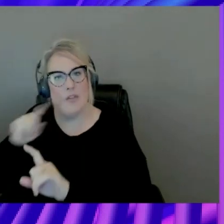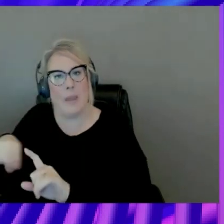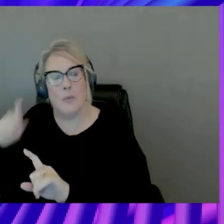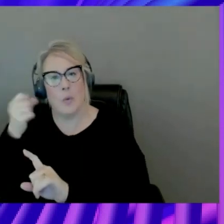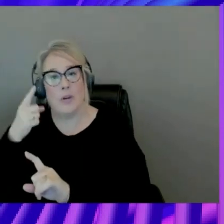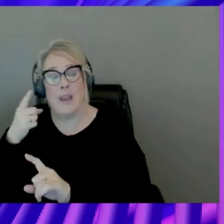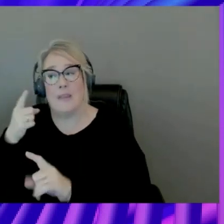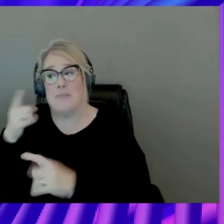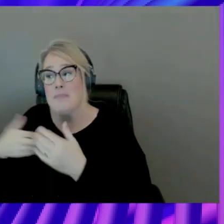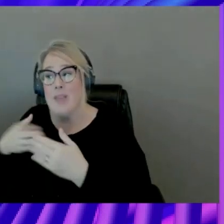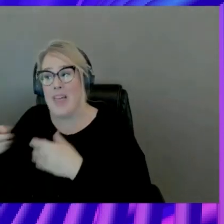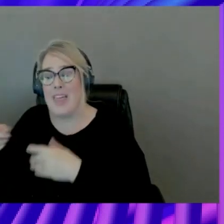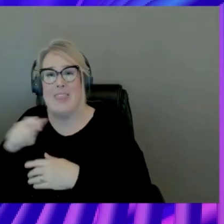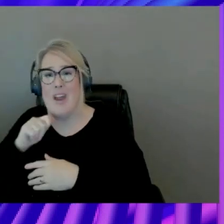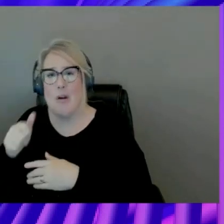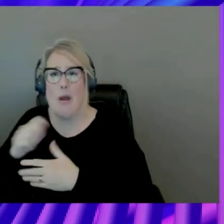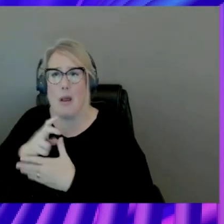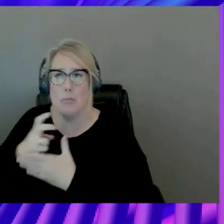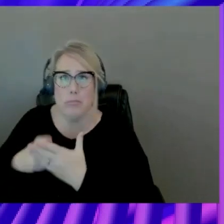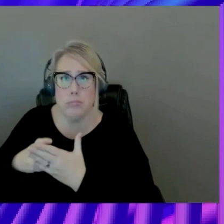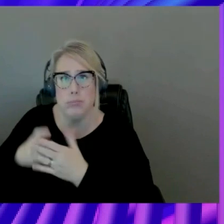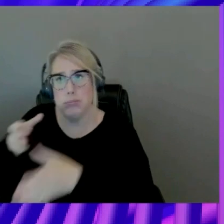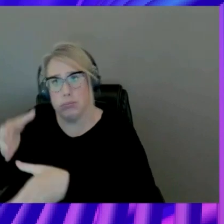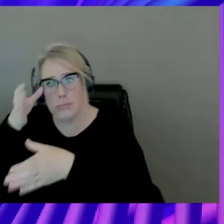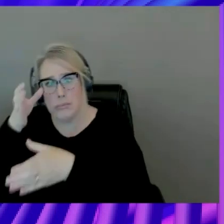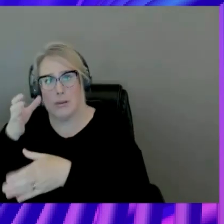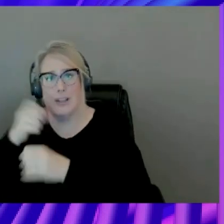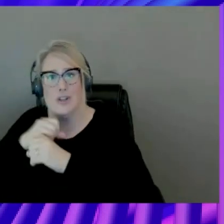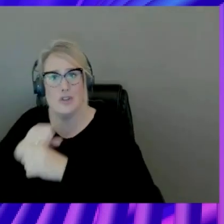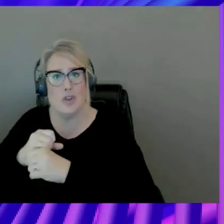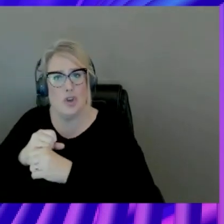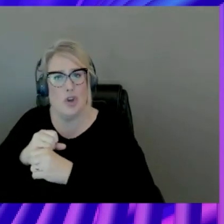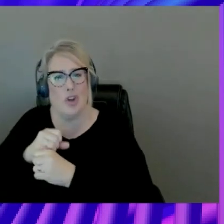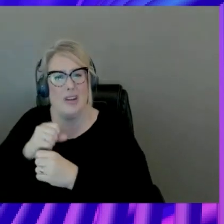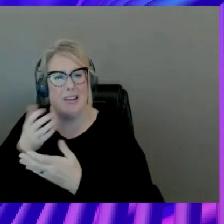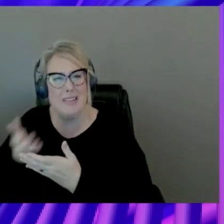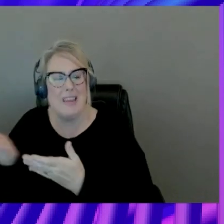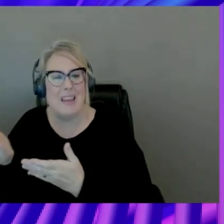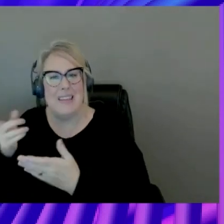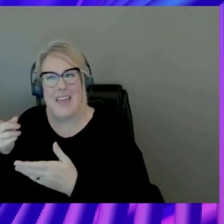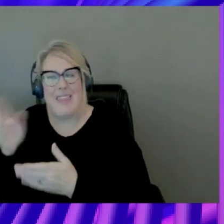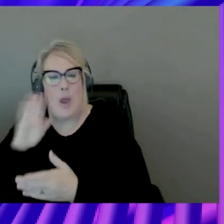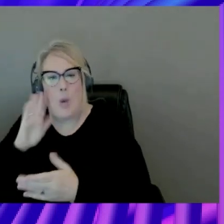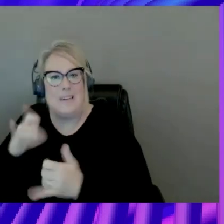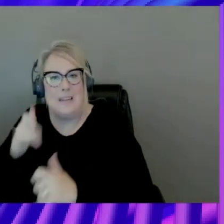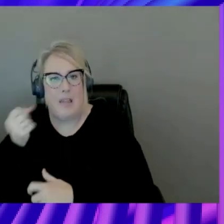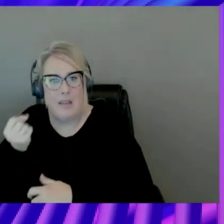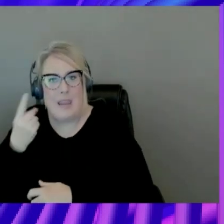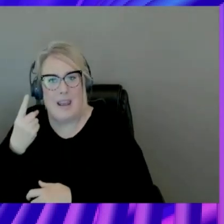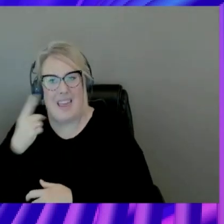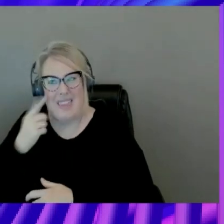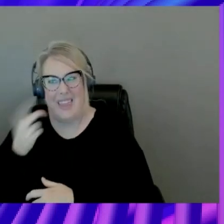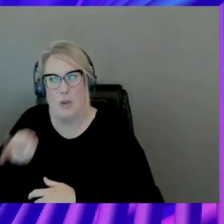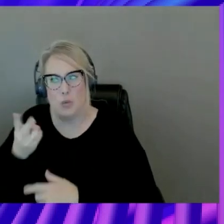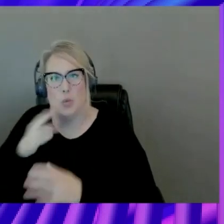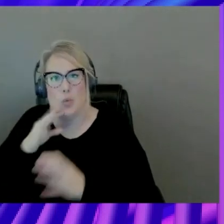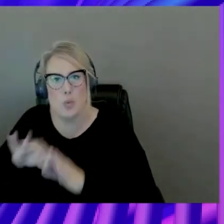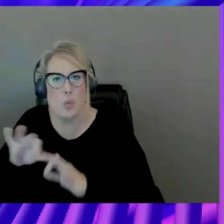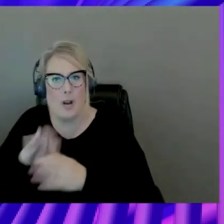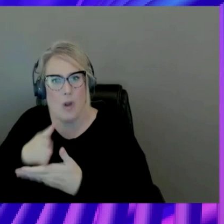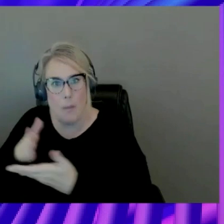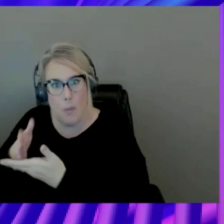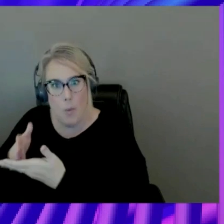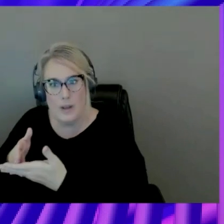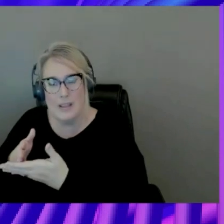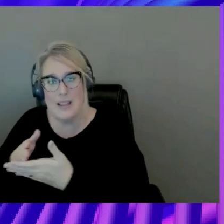the security nuances and so on, they simply get it. And I think these are the two critical components of basically enabling. And now